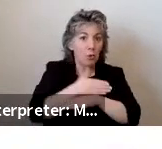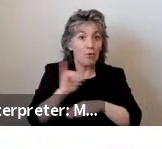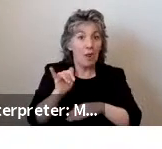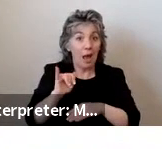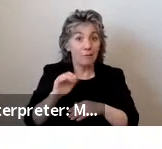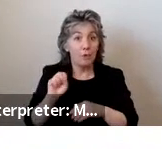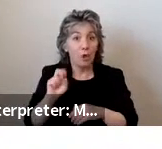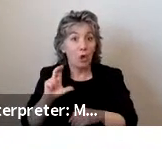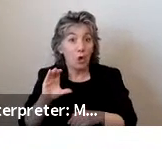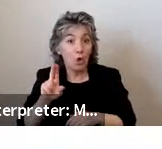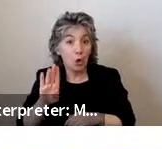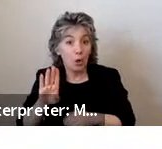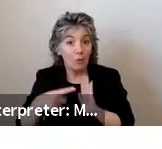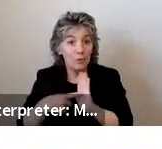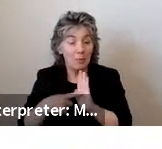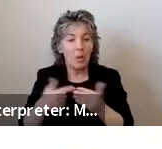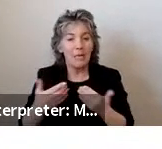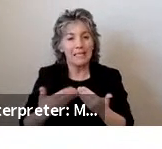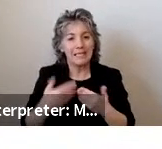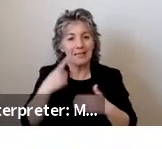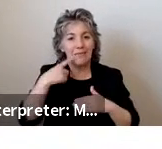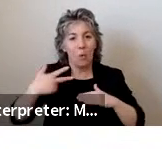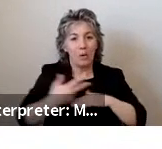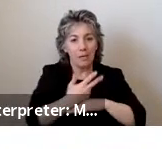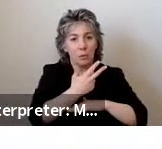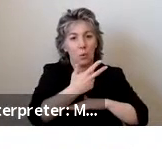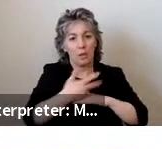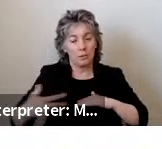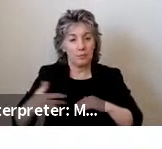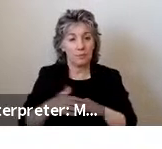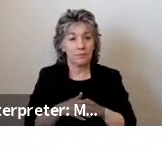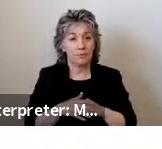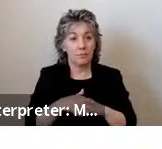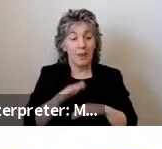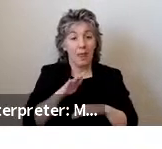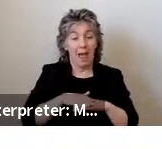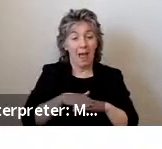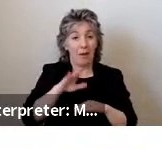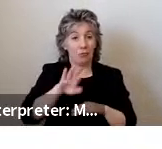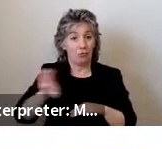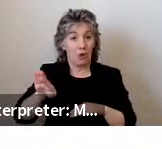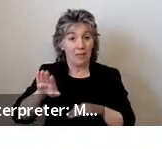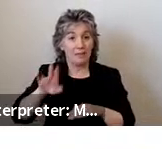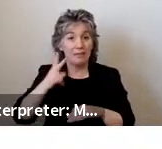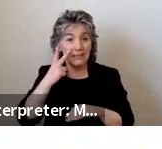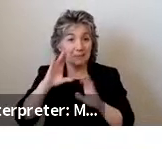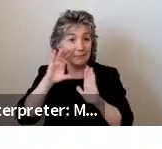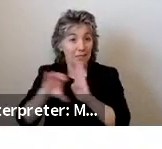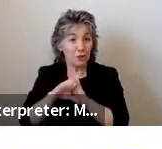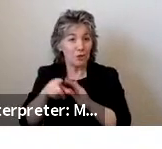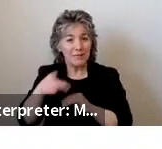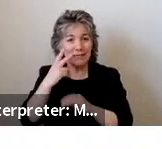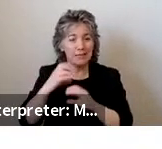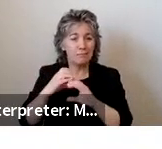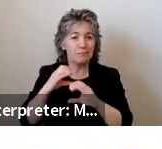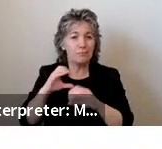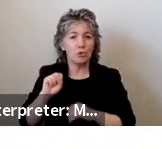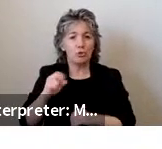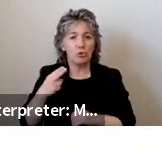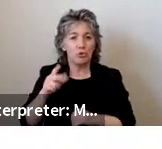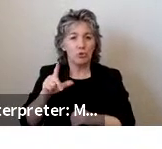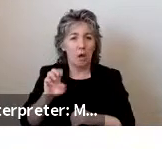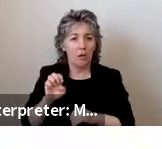easier entry and exit. The figure on the right of the slide shows a shuttle-sized self-driving vehicle